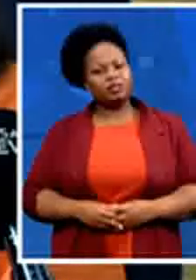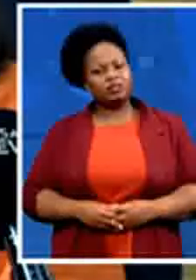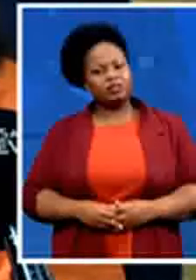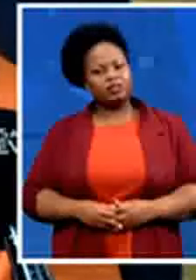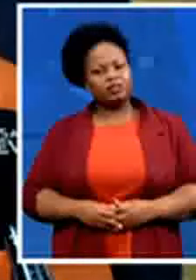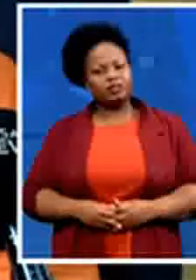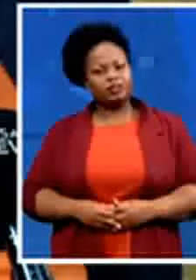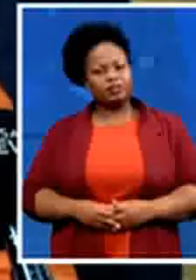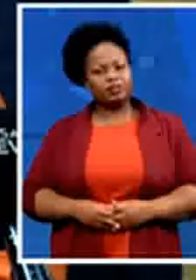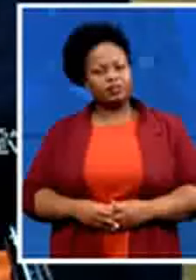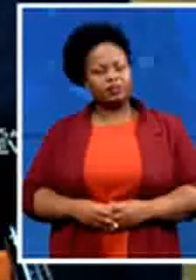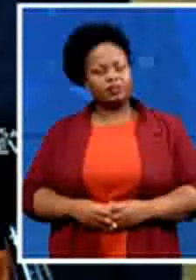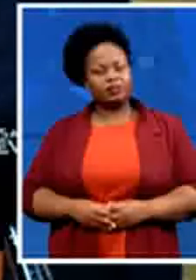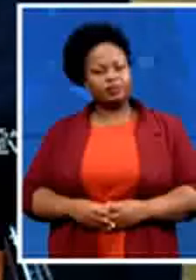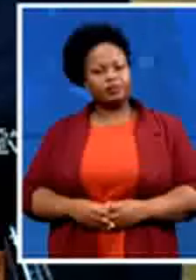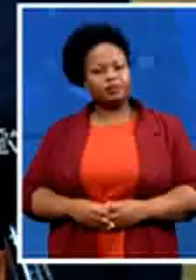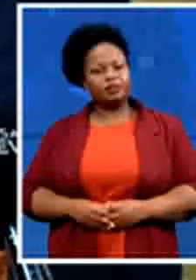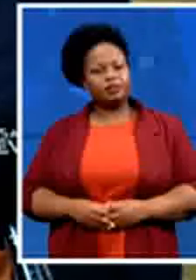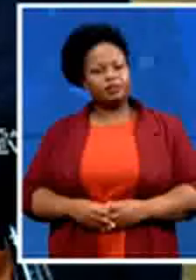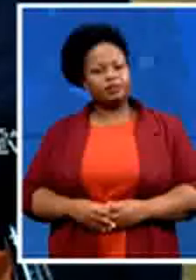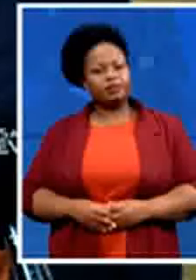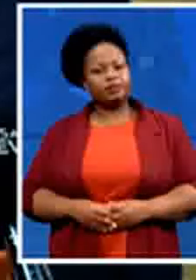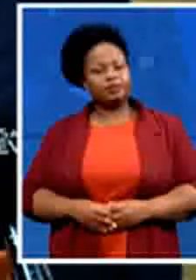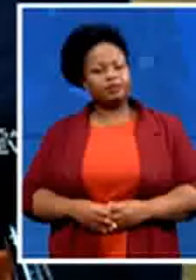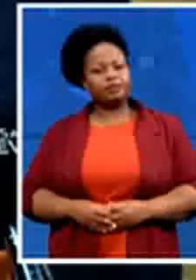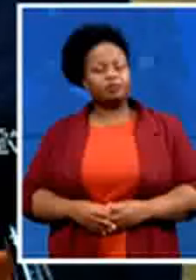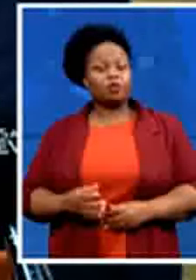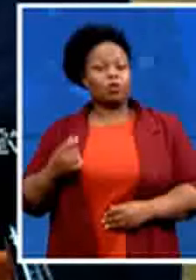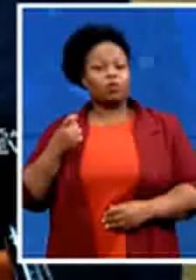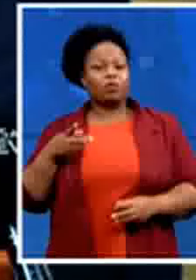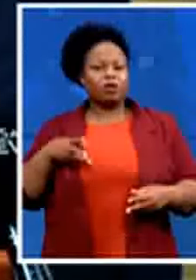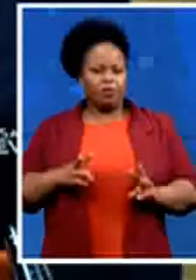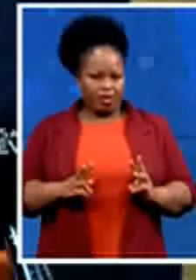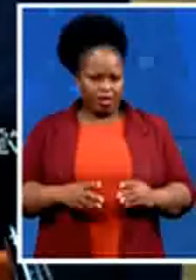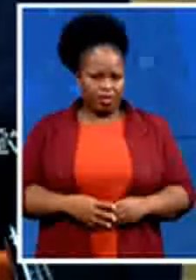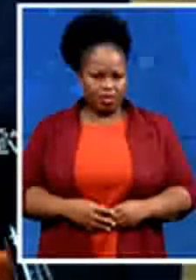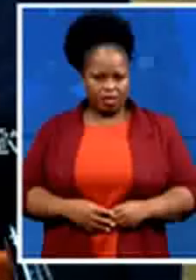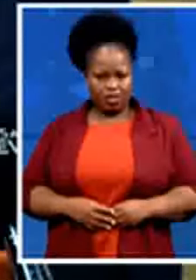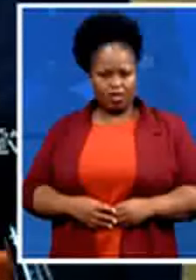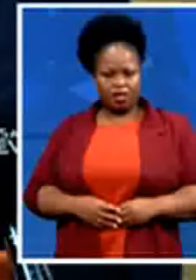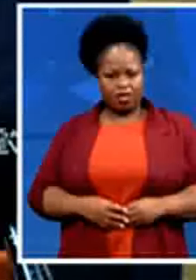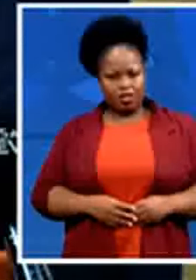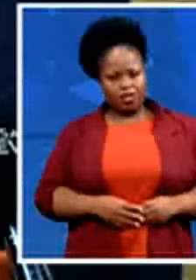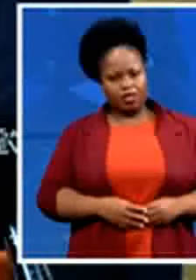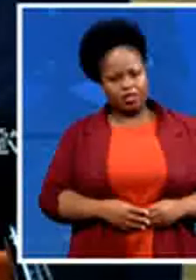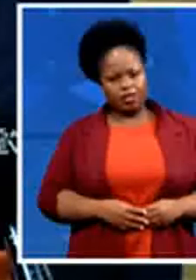now the only way to get rid of the corrupt politicians